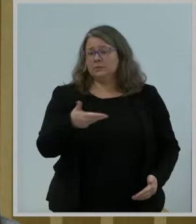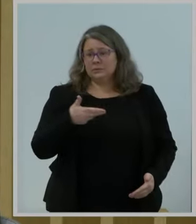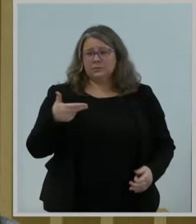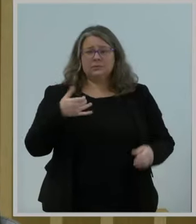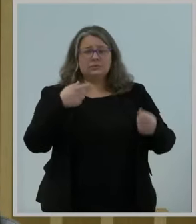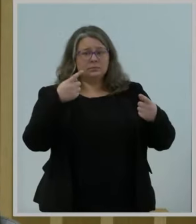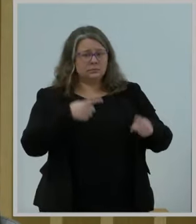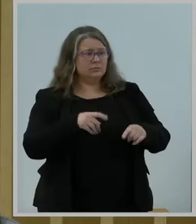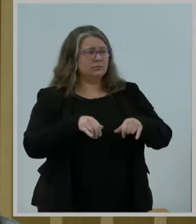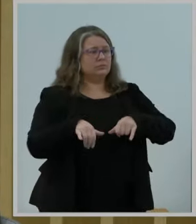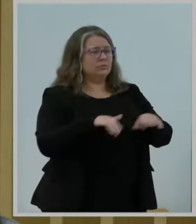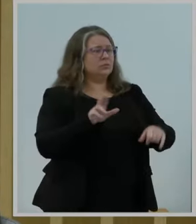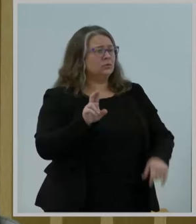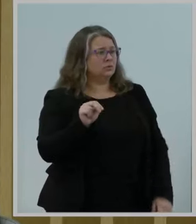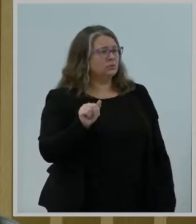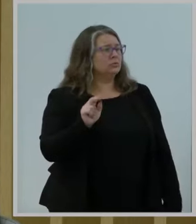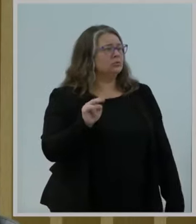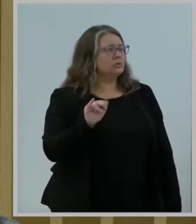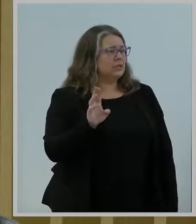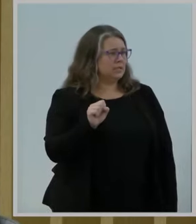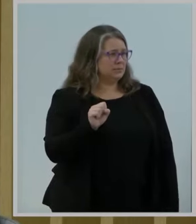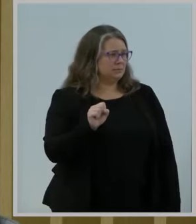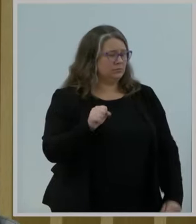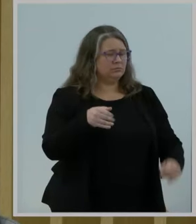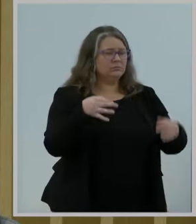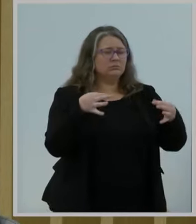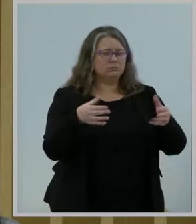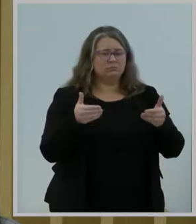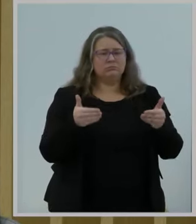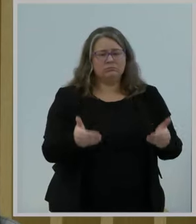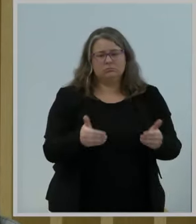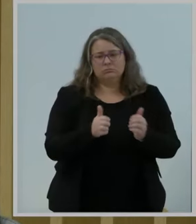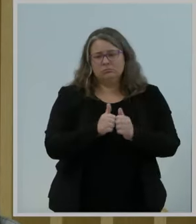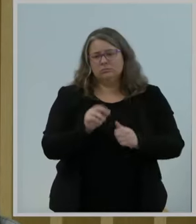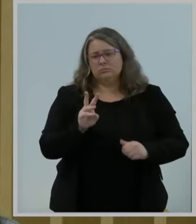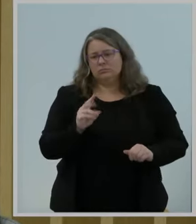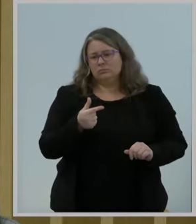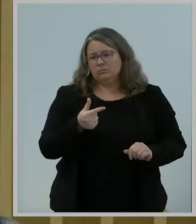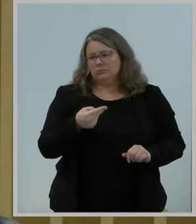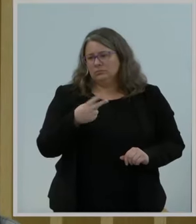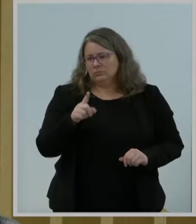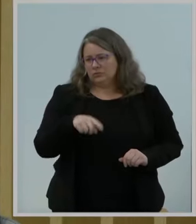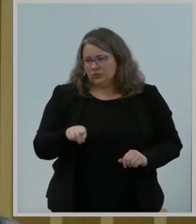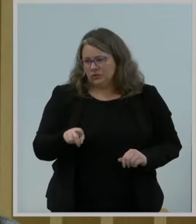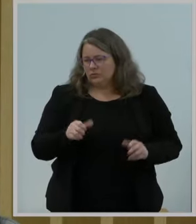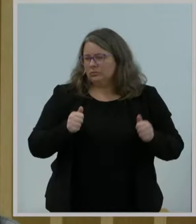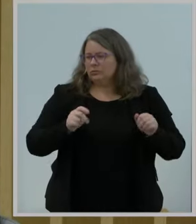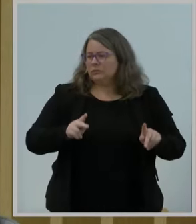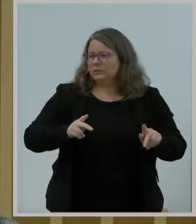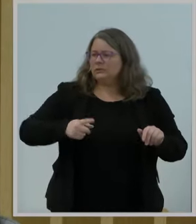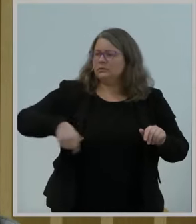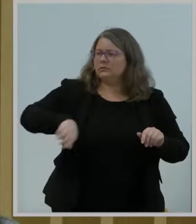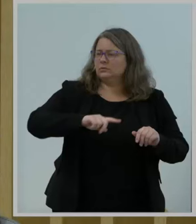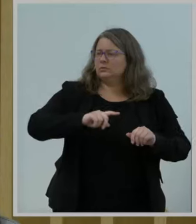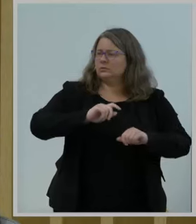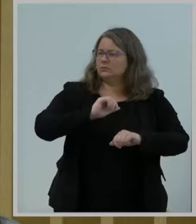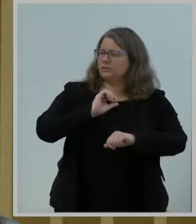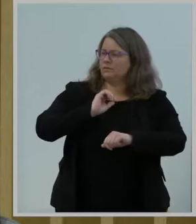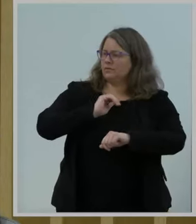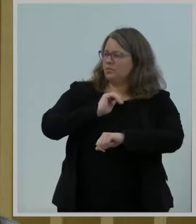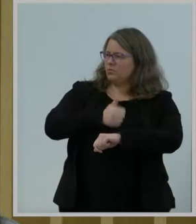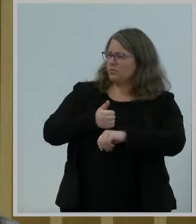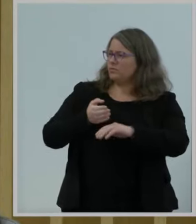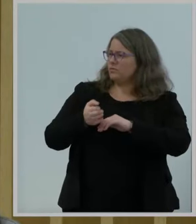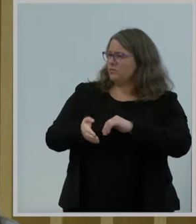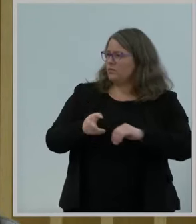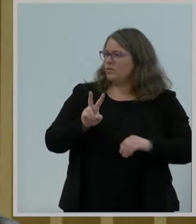in six gigahertz in a way that authorizes VLP operations. I know there's some over the years that have tried to get